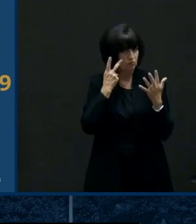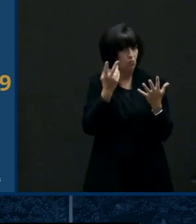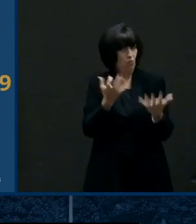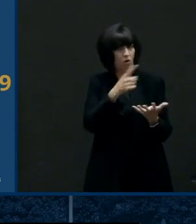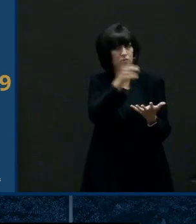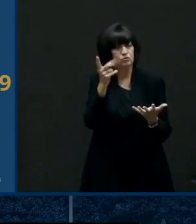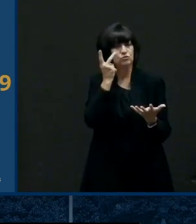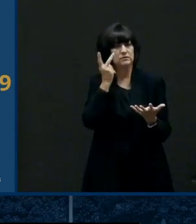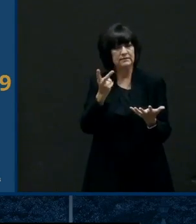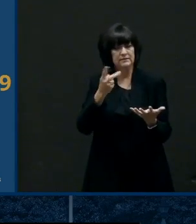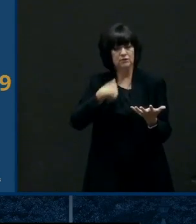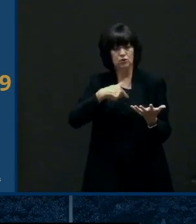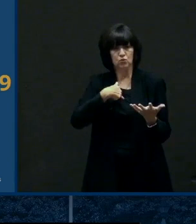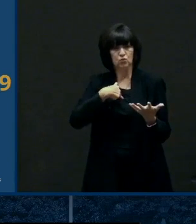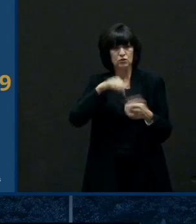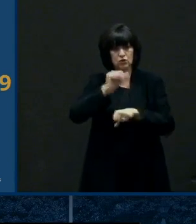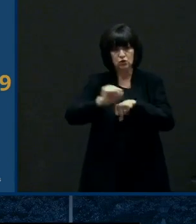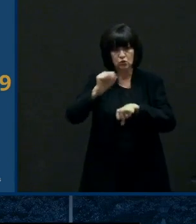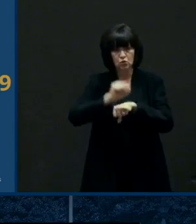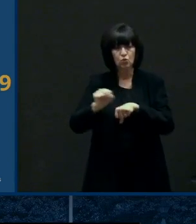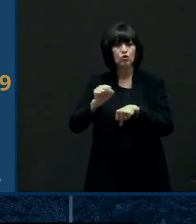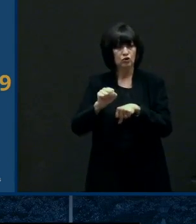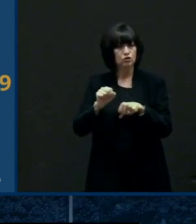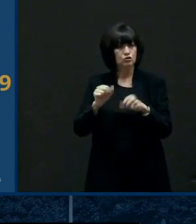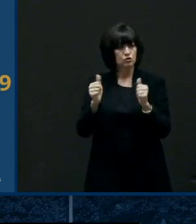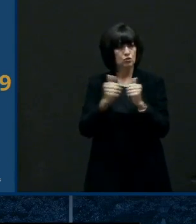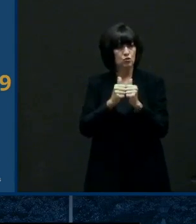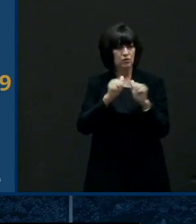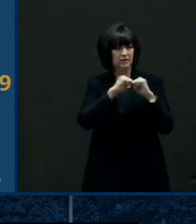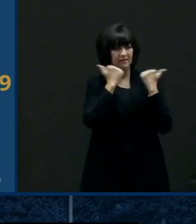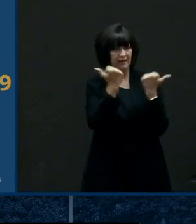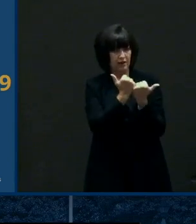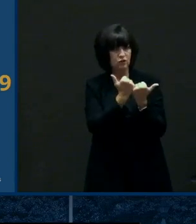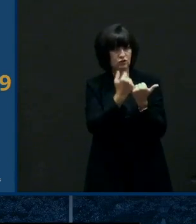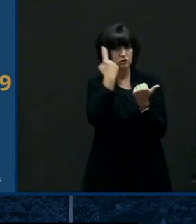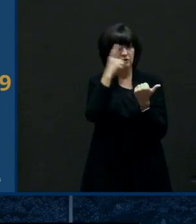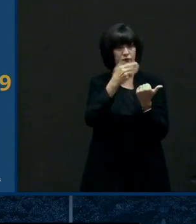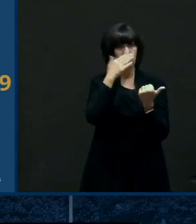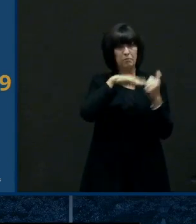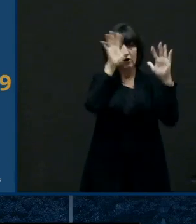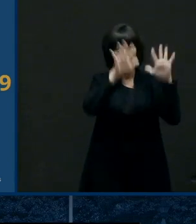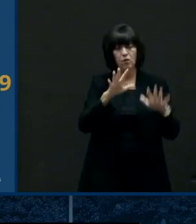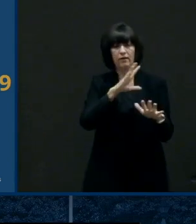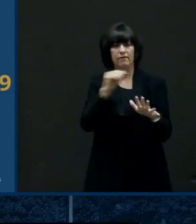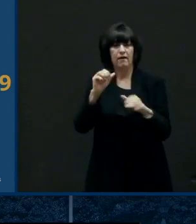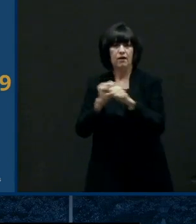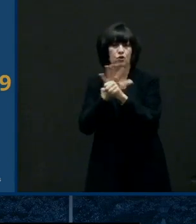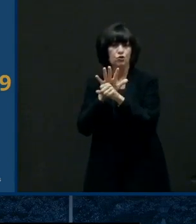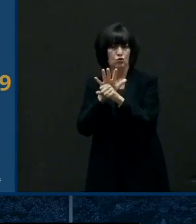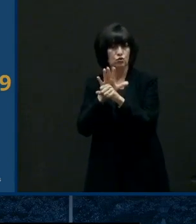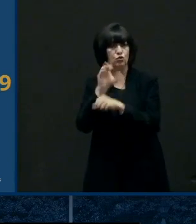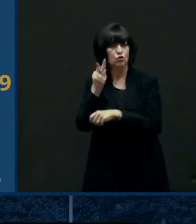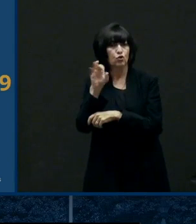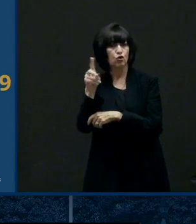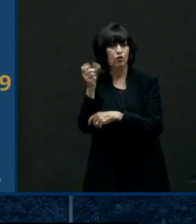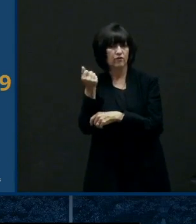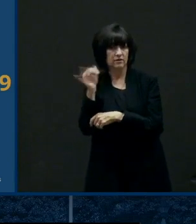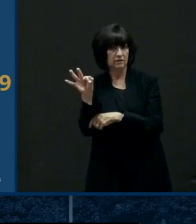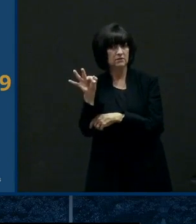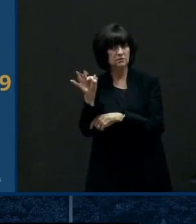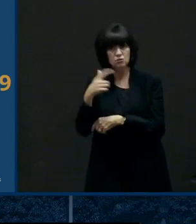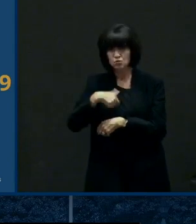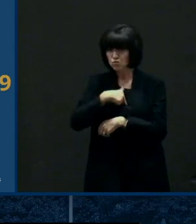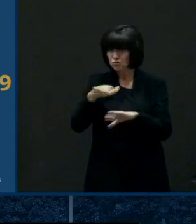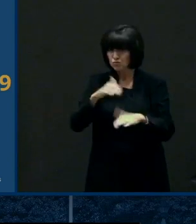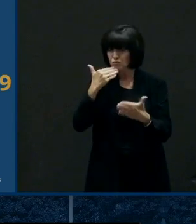improve the conditions here in our state with respect to covid19 and we're accomplishing that and we're accomplishing it mostly because